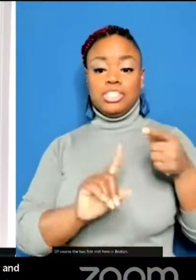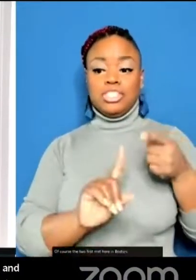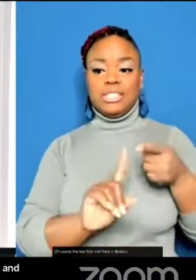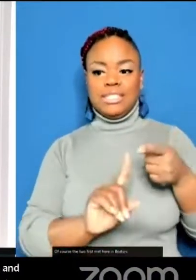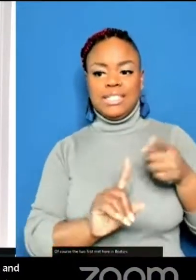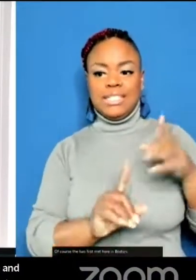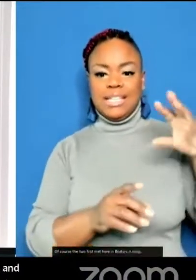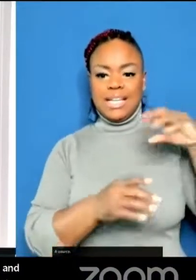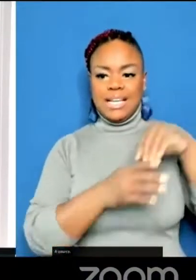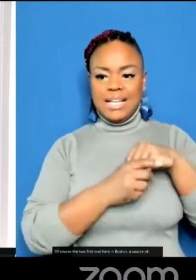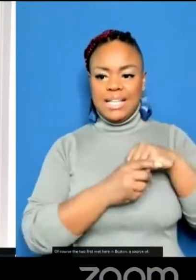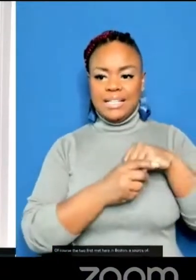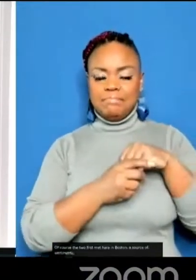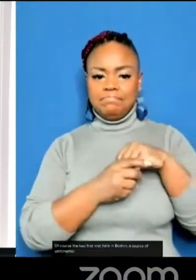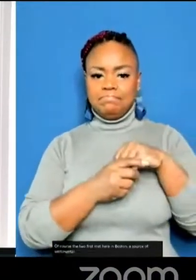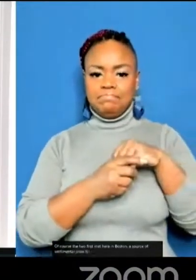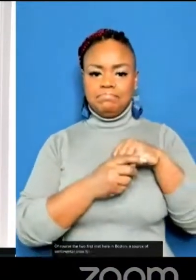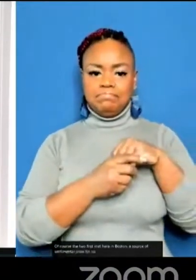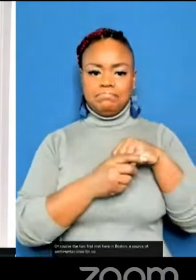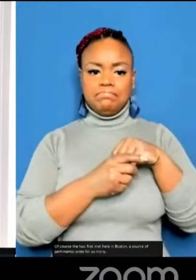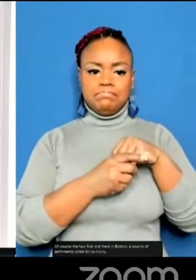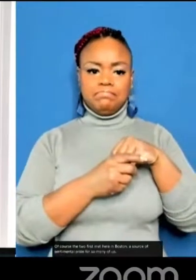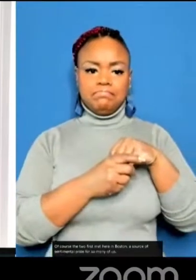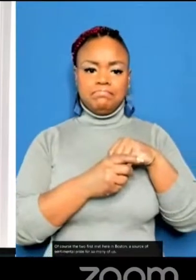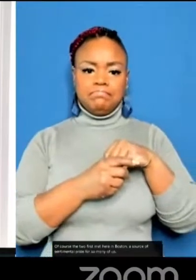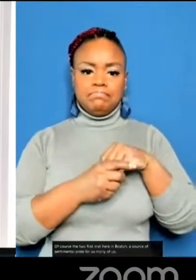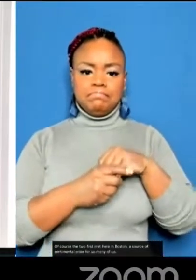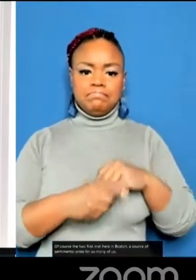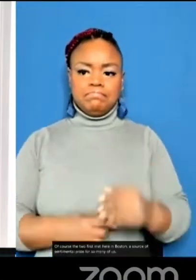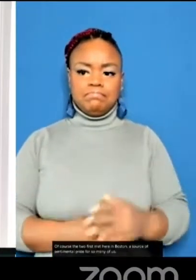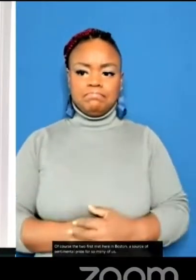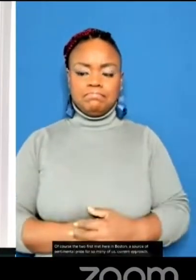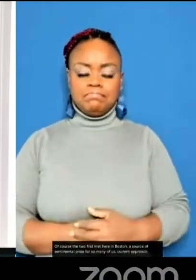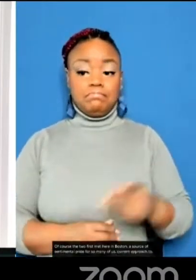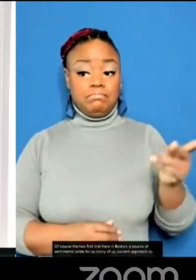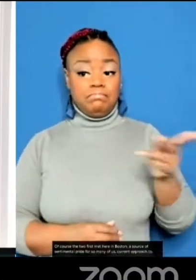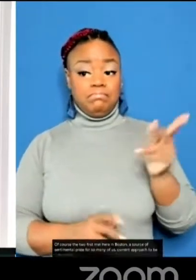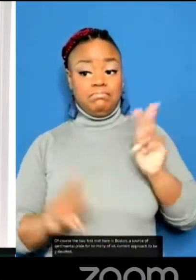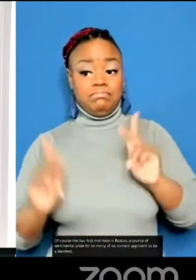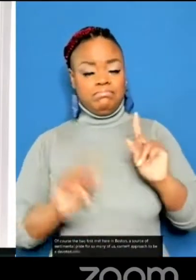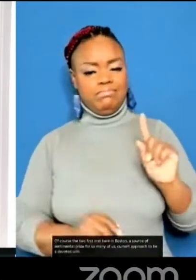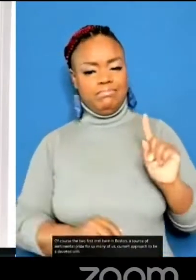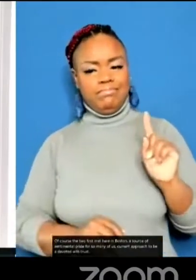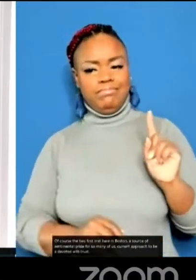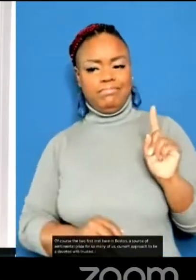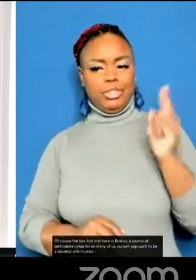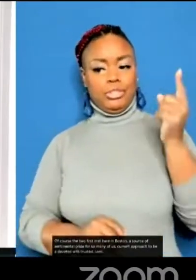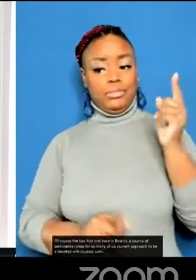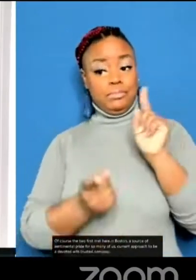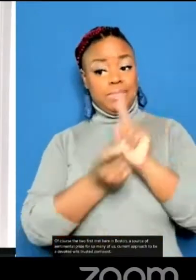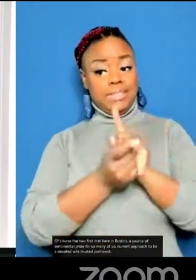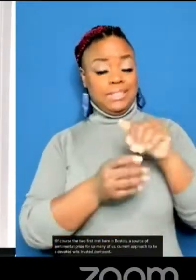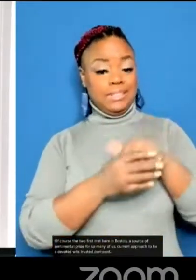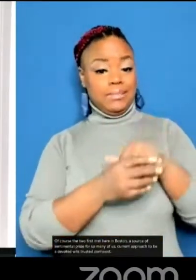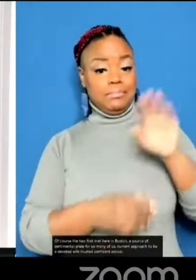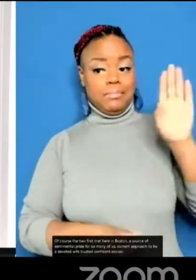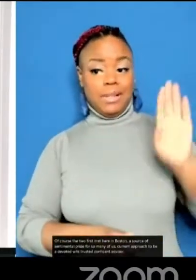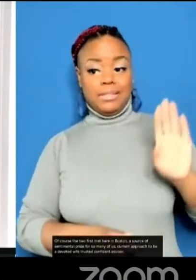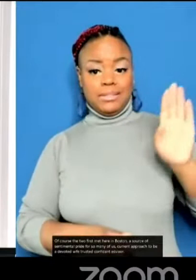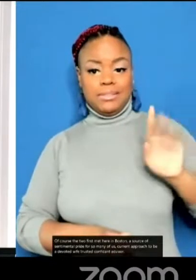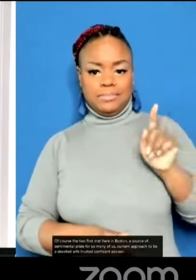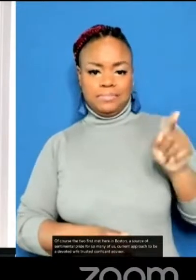a source of sentimental pride for so many of us. Coretta proved to be a devoted wife, trusted confidant, advisor,